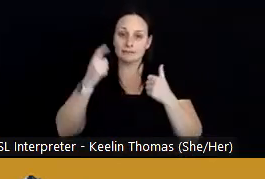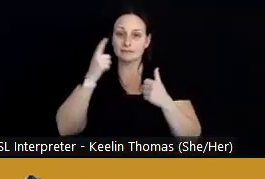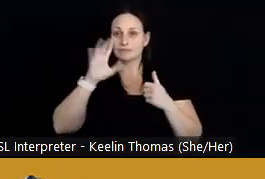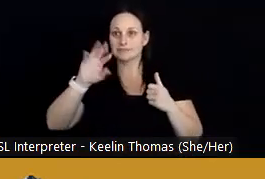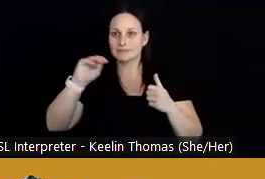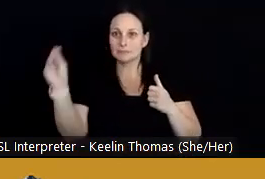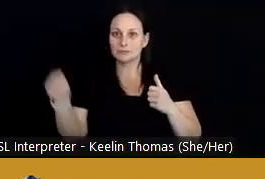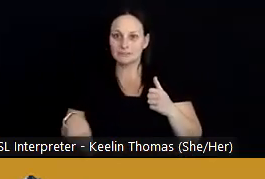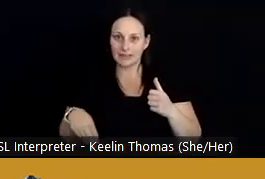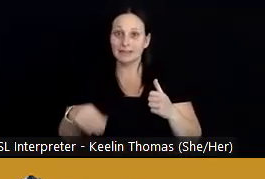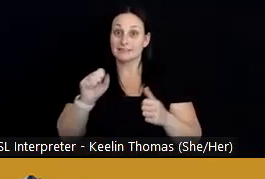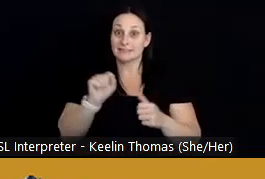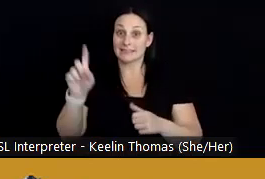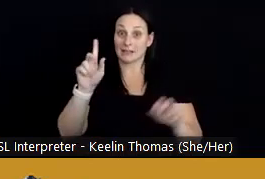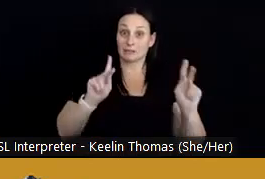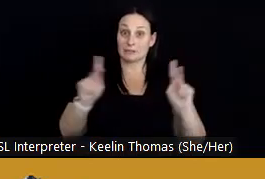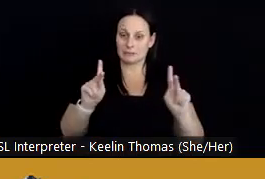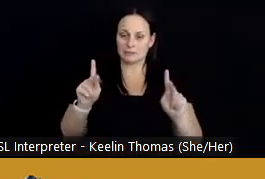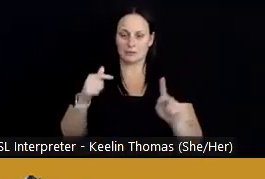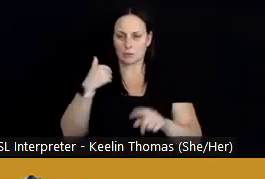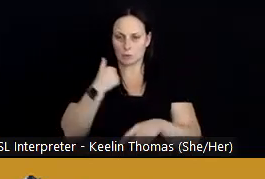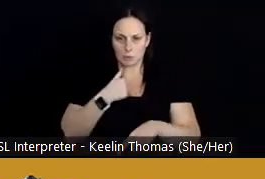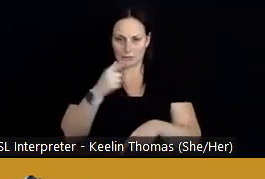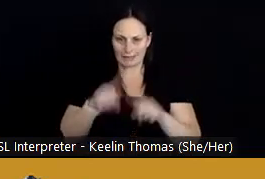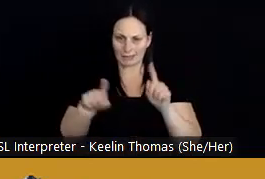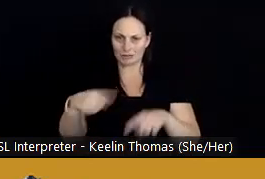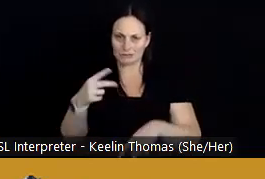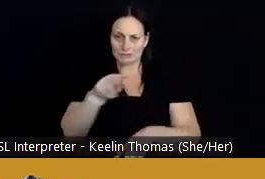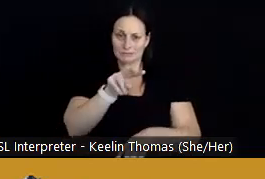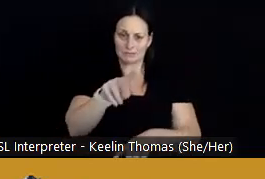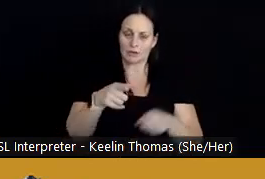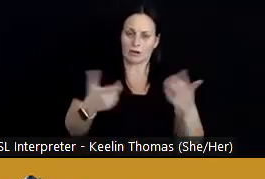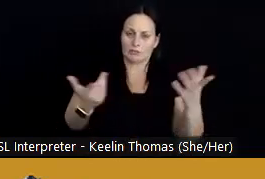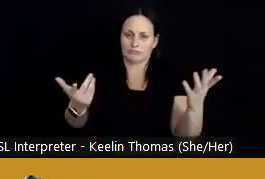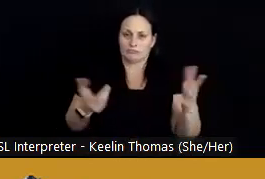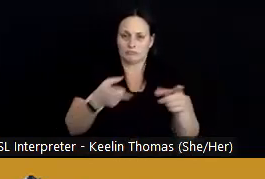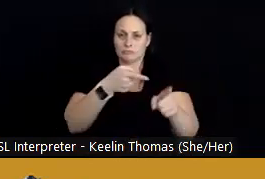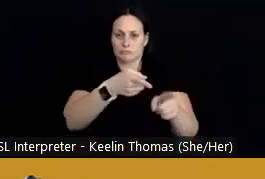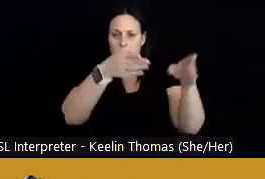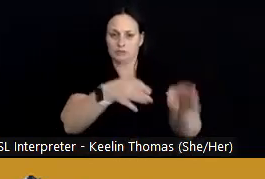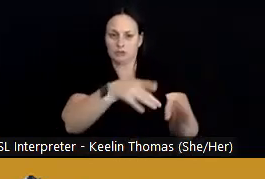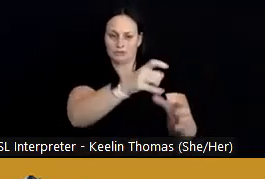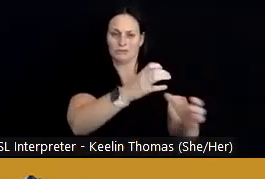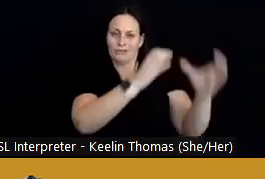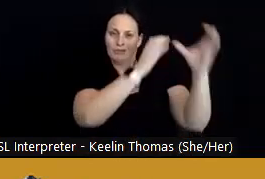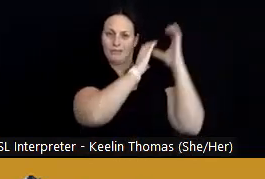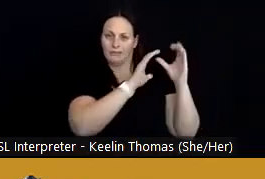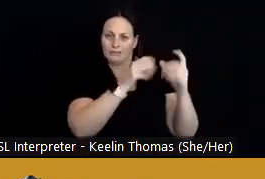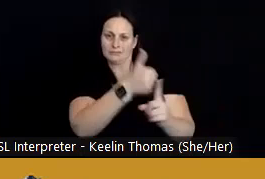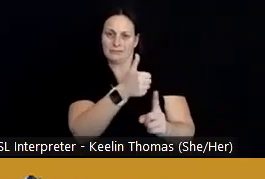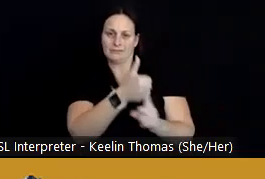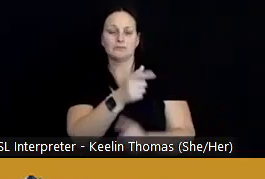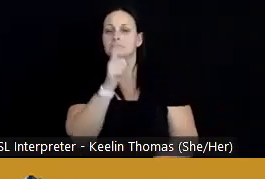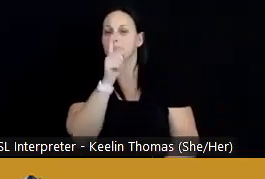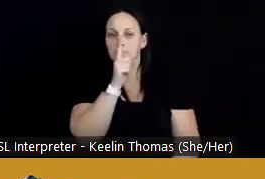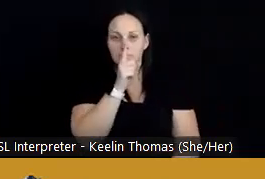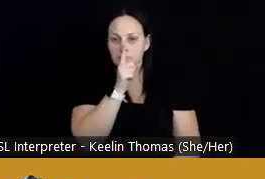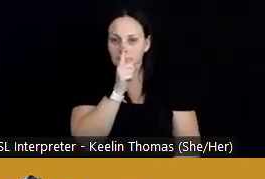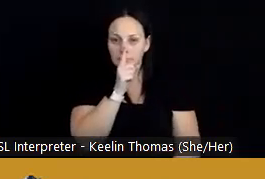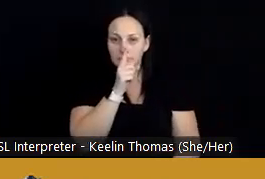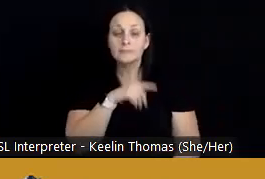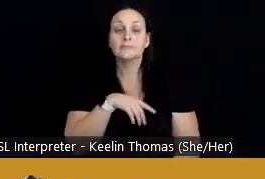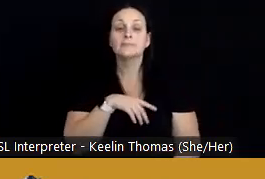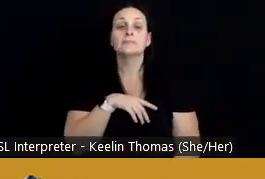% of San Diegans, we can't simply view this as something that the individual has to carry alone. So